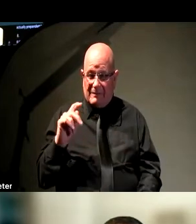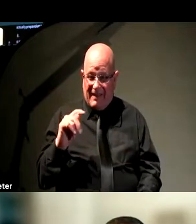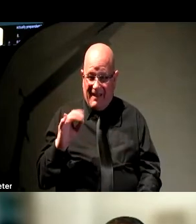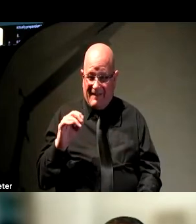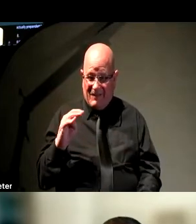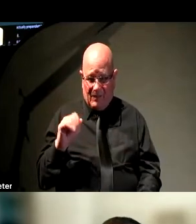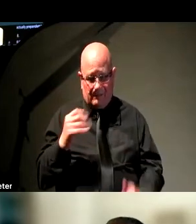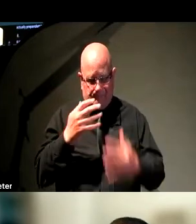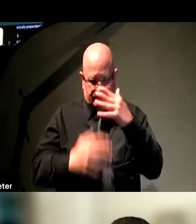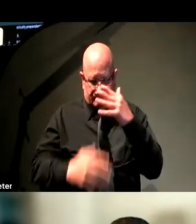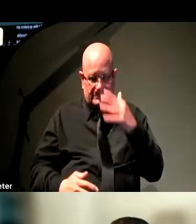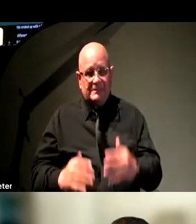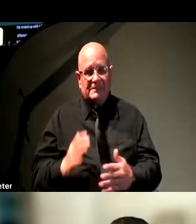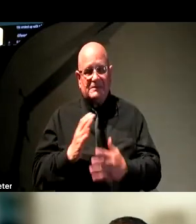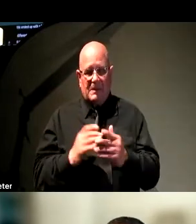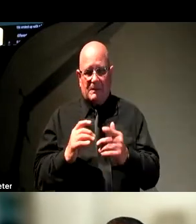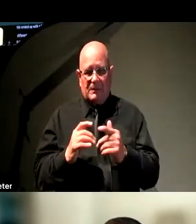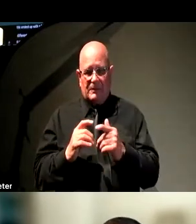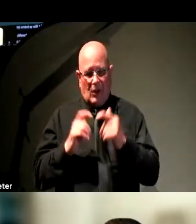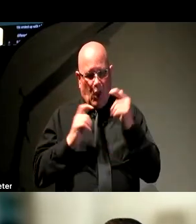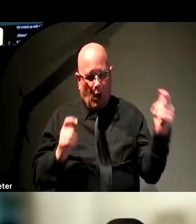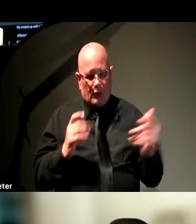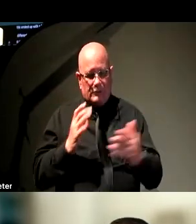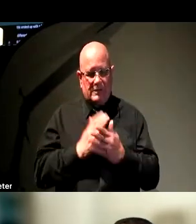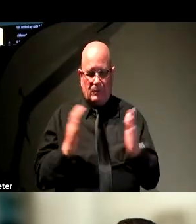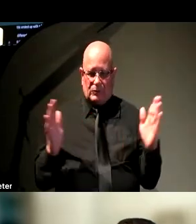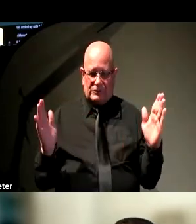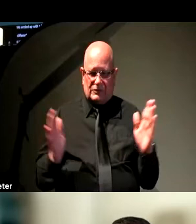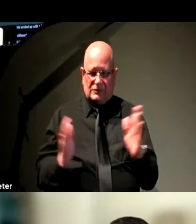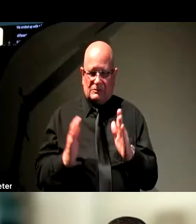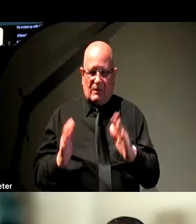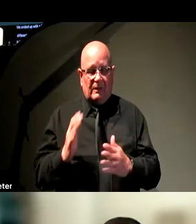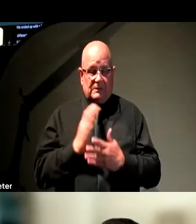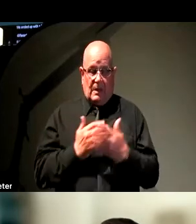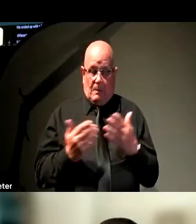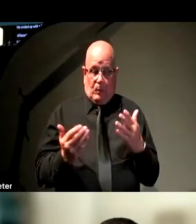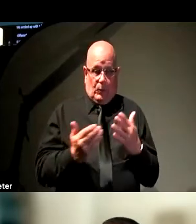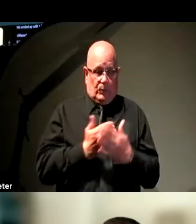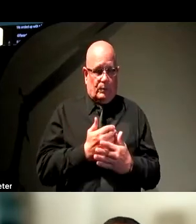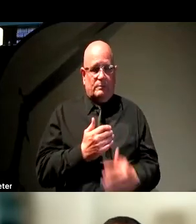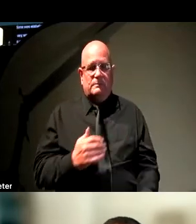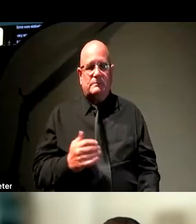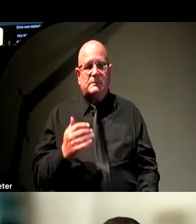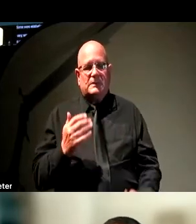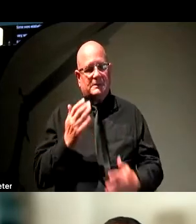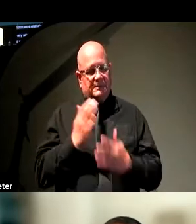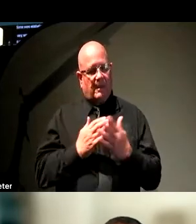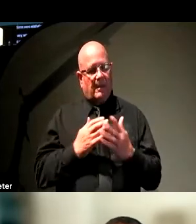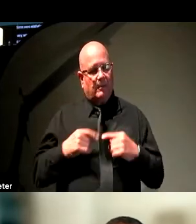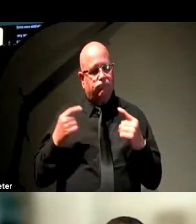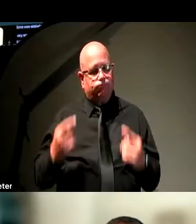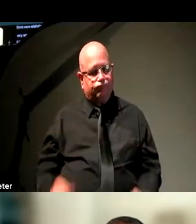relatively small, some were very, very large, some were relatively new, and some had been in place for quite some time.